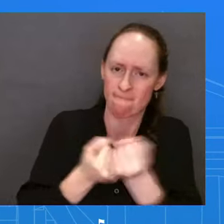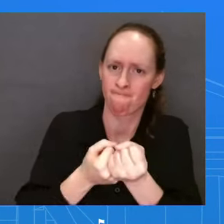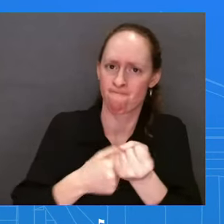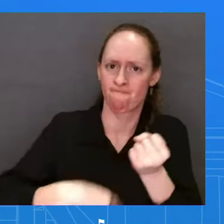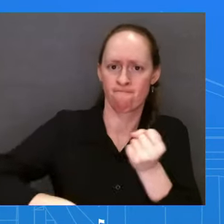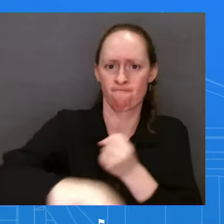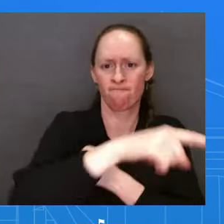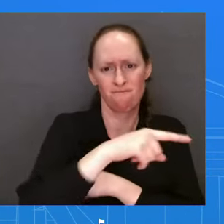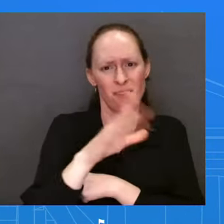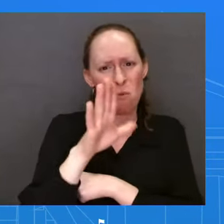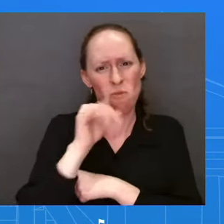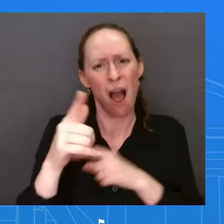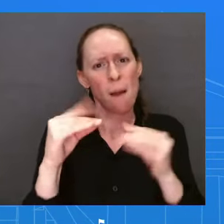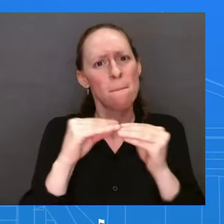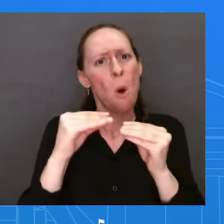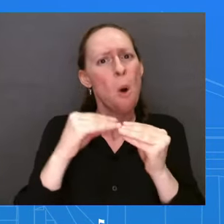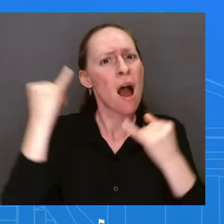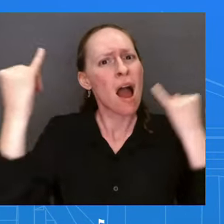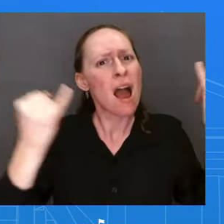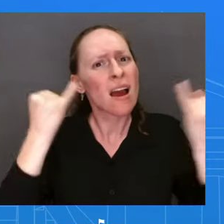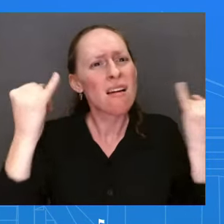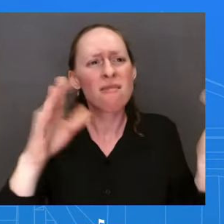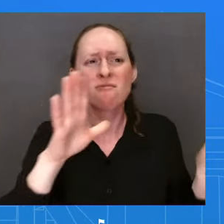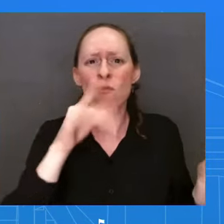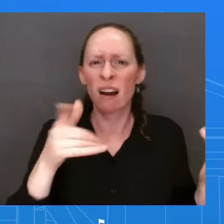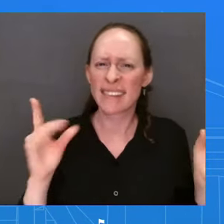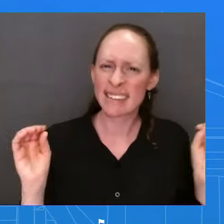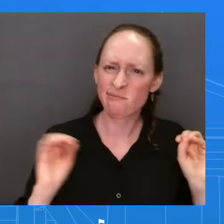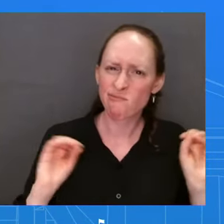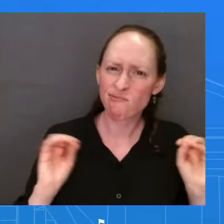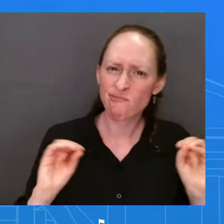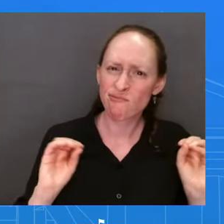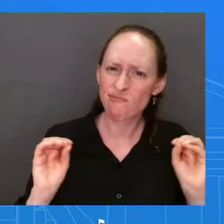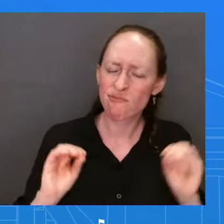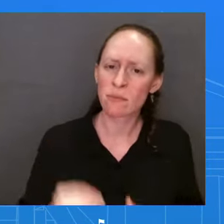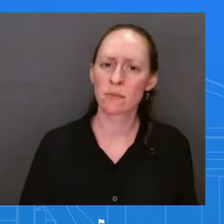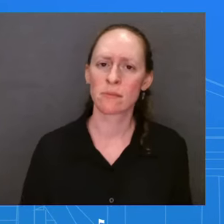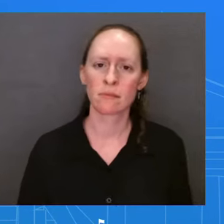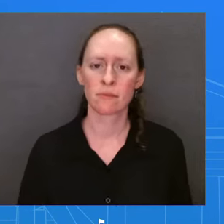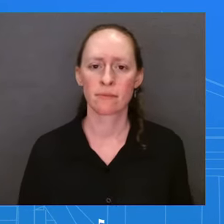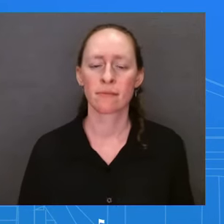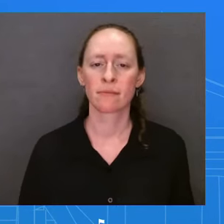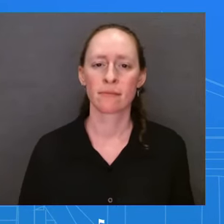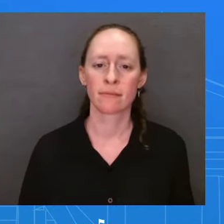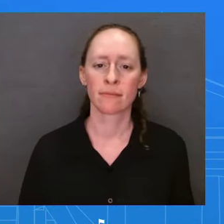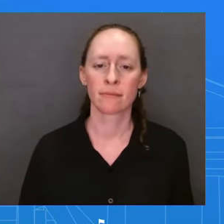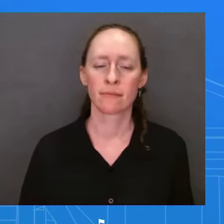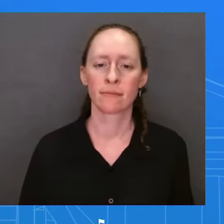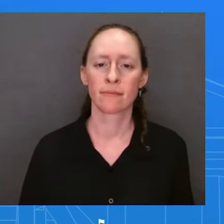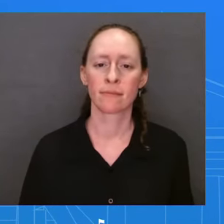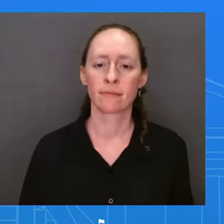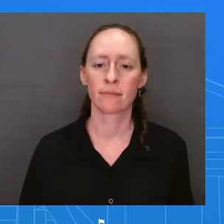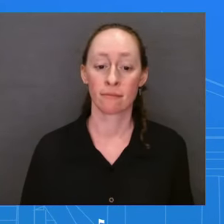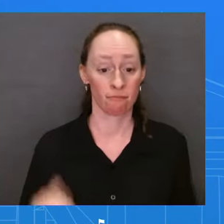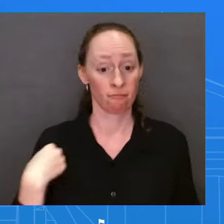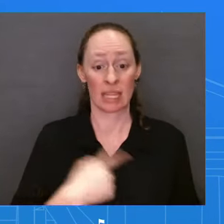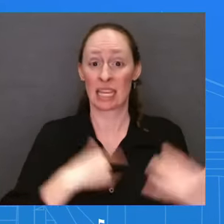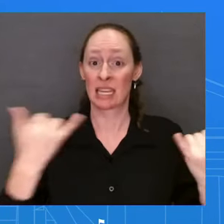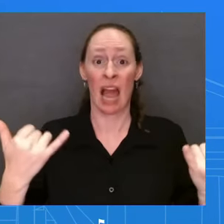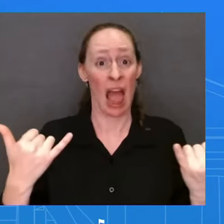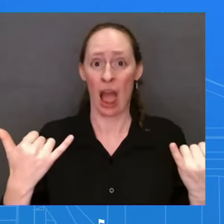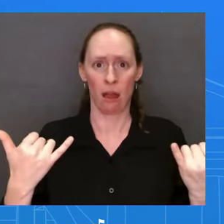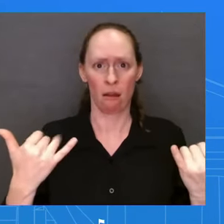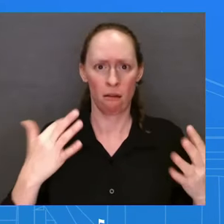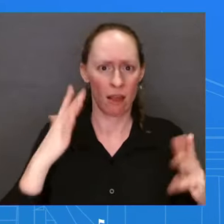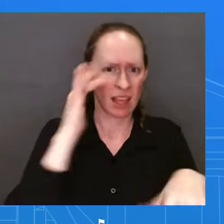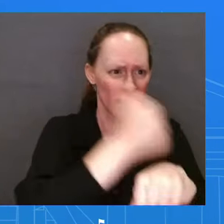we're doing right now is implementing so much of this legislation, right? I mean, if you, right now, I mean, we launched a couple of weeks ago, Invest.gov, where you can go